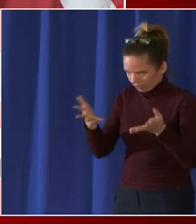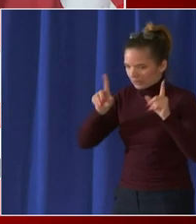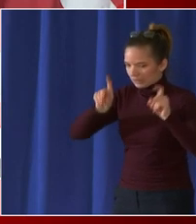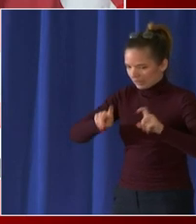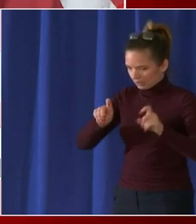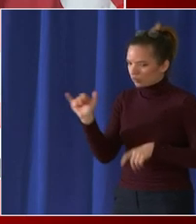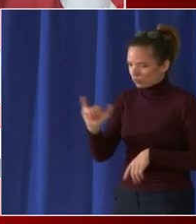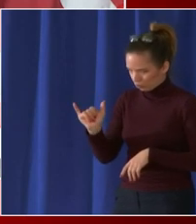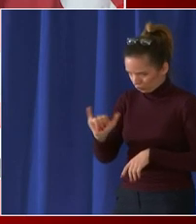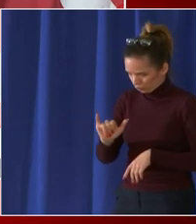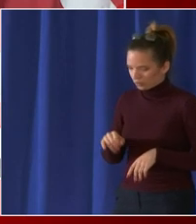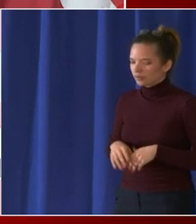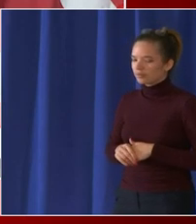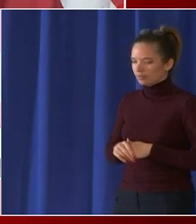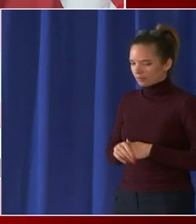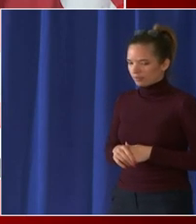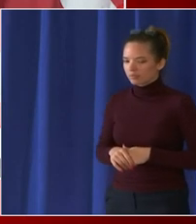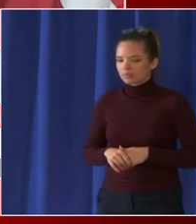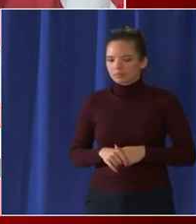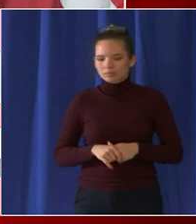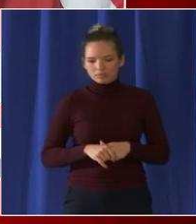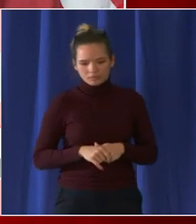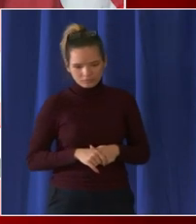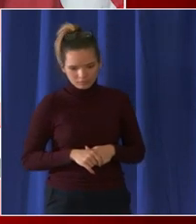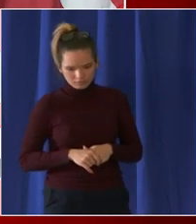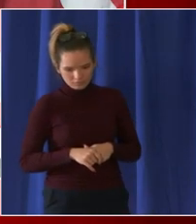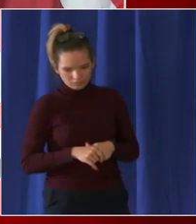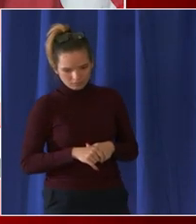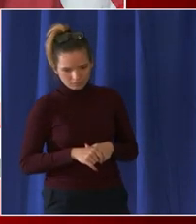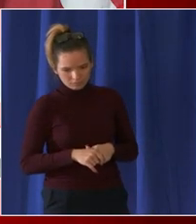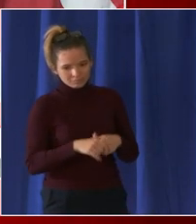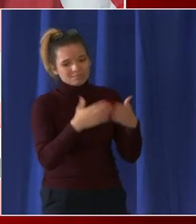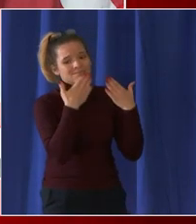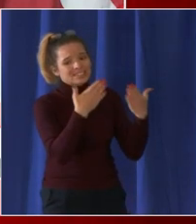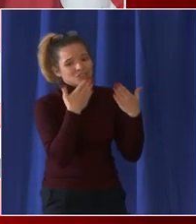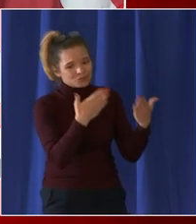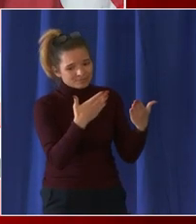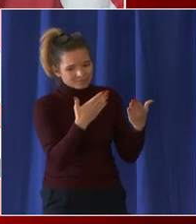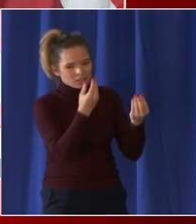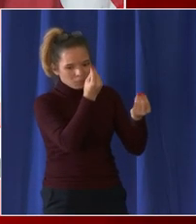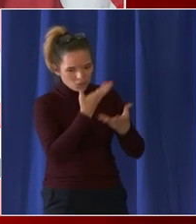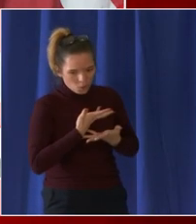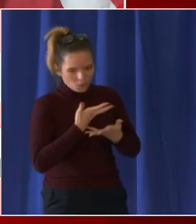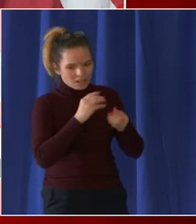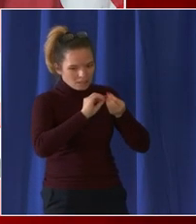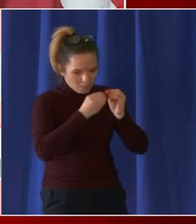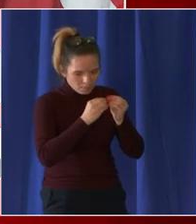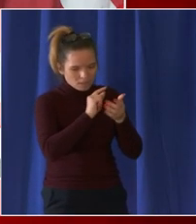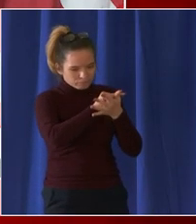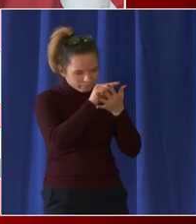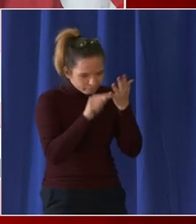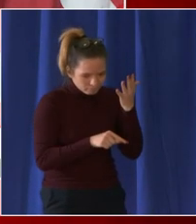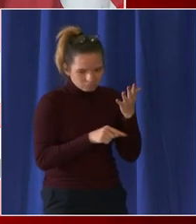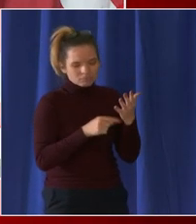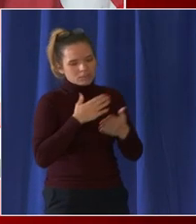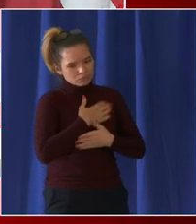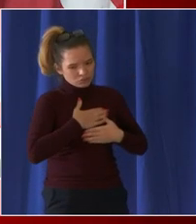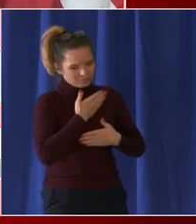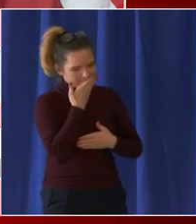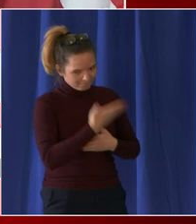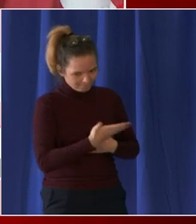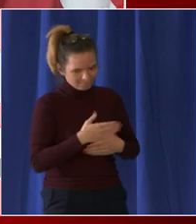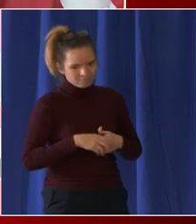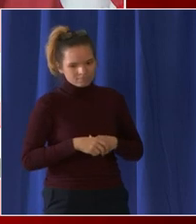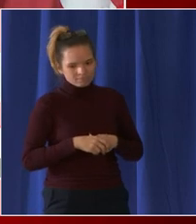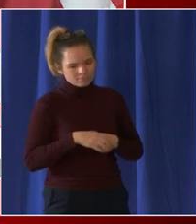transparency of the school by school by numbers for staff and students thank you we do appreciate that do you have the numbers for for uh